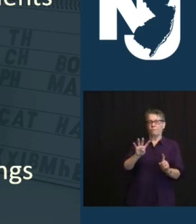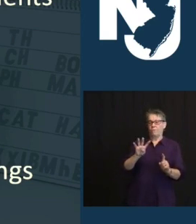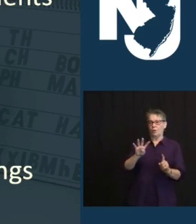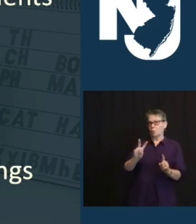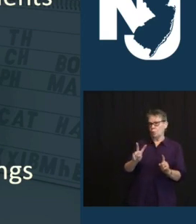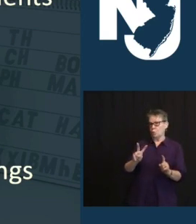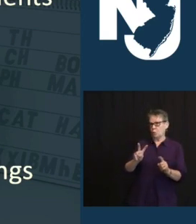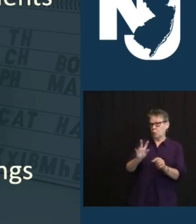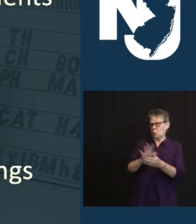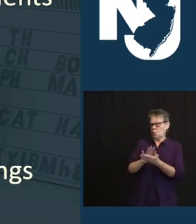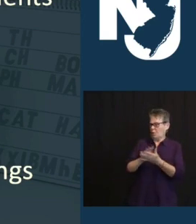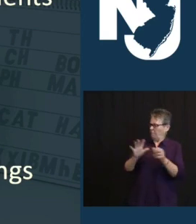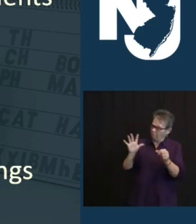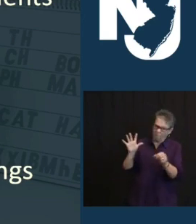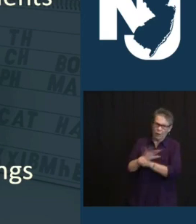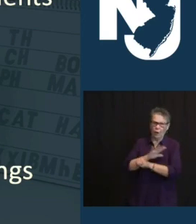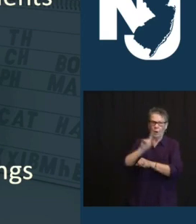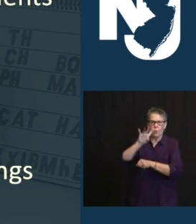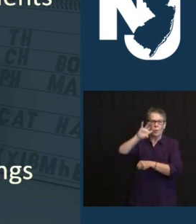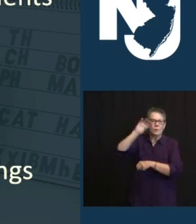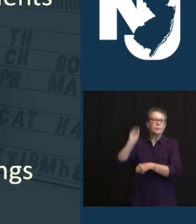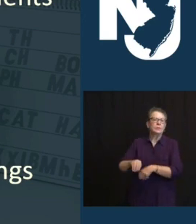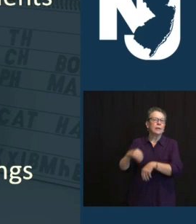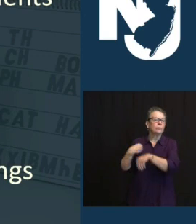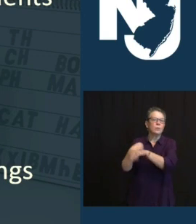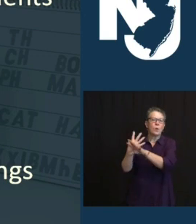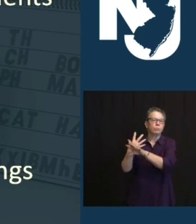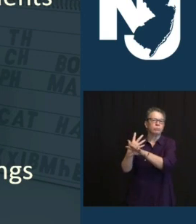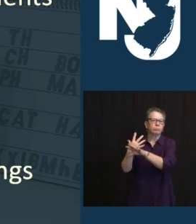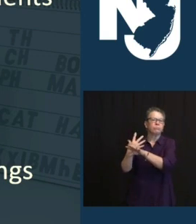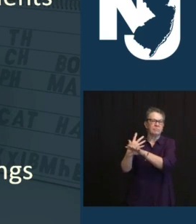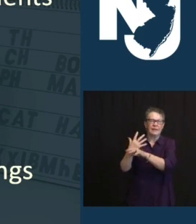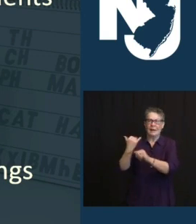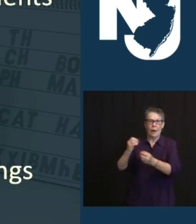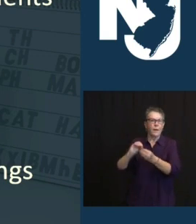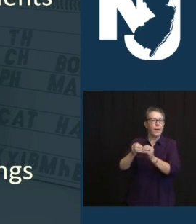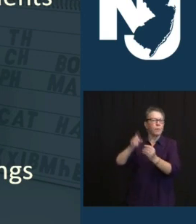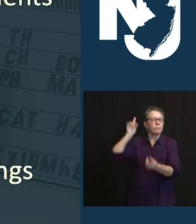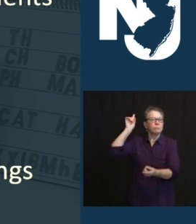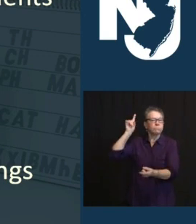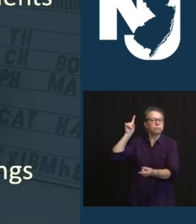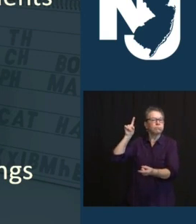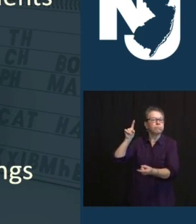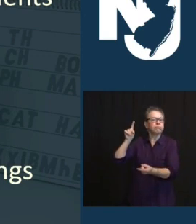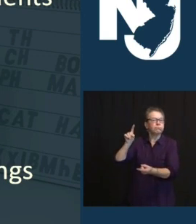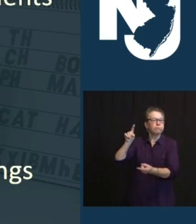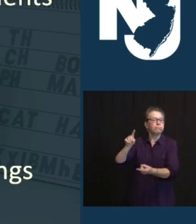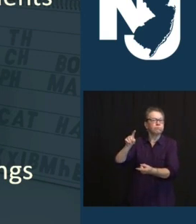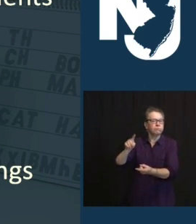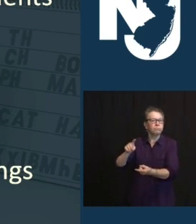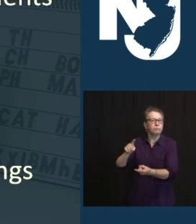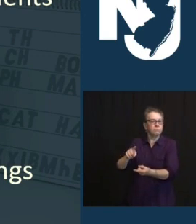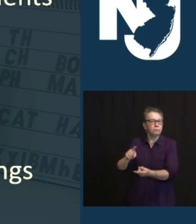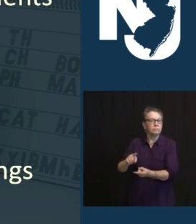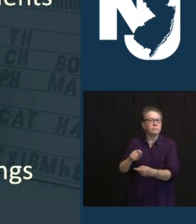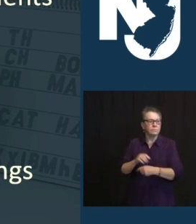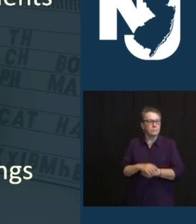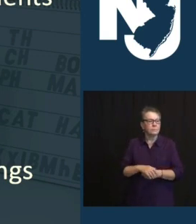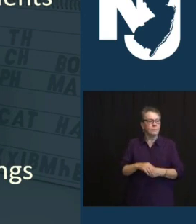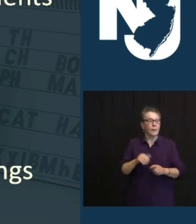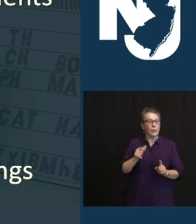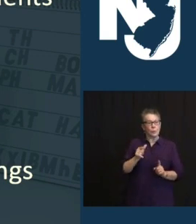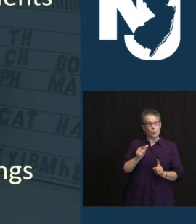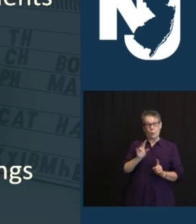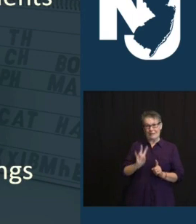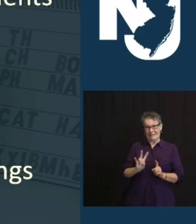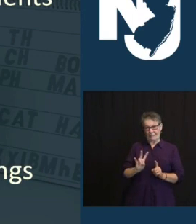THAT 447,000 STUDENTS REMAIN ALL REMOTE. AND 27 LOCAL EDUCATION